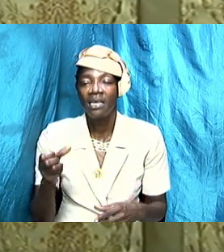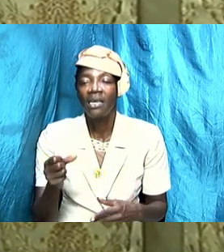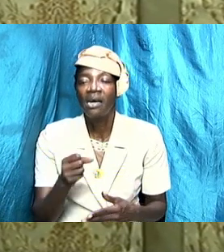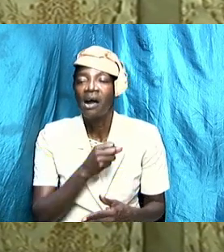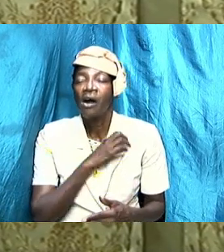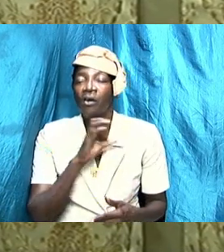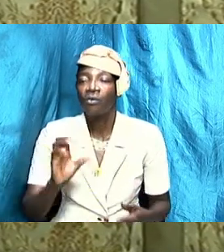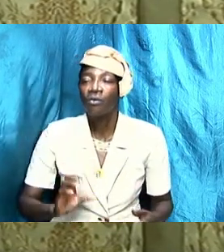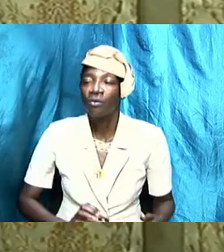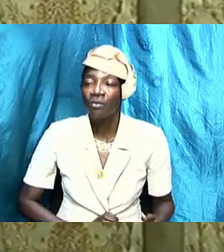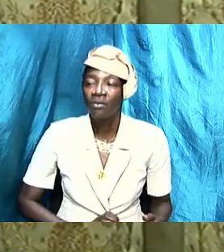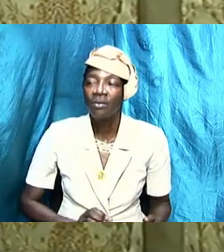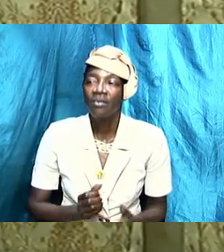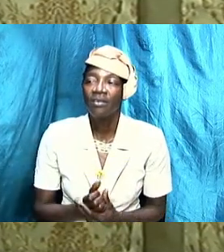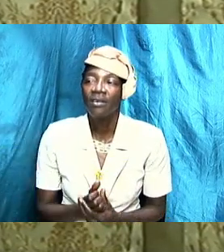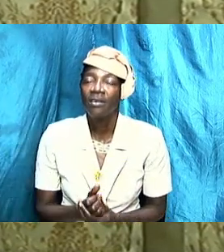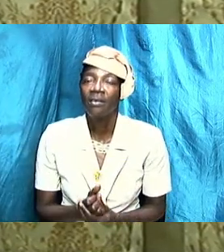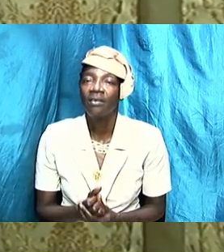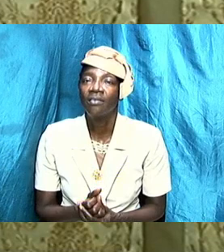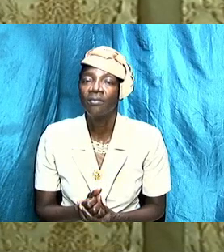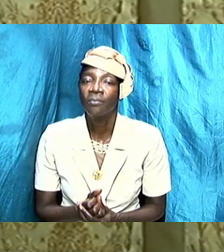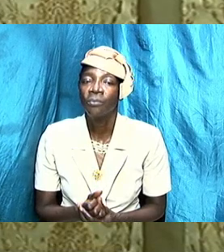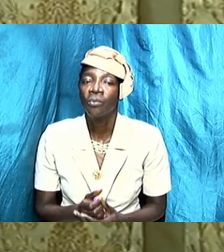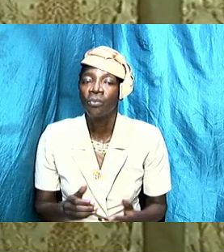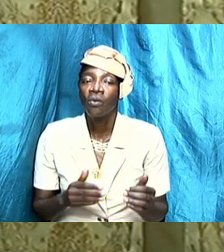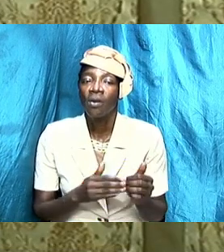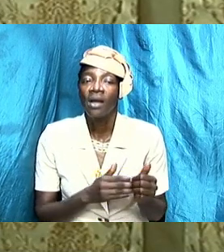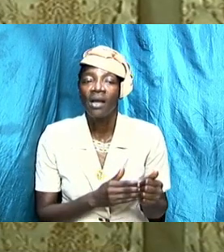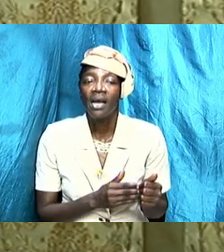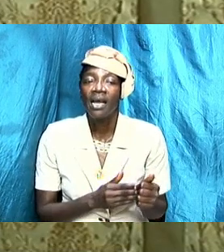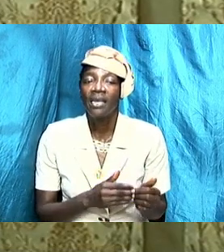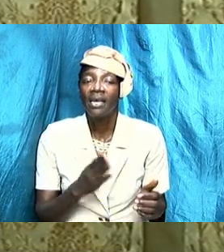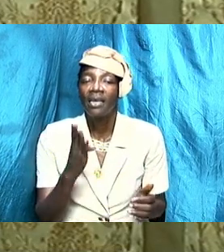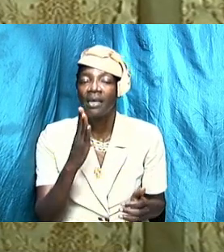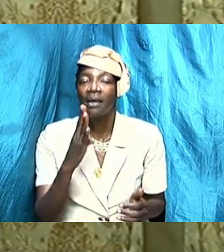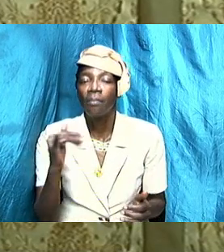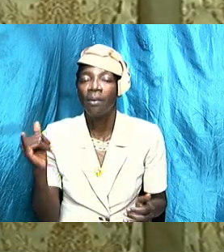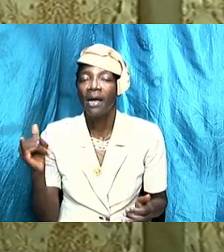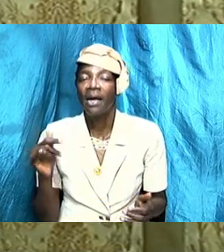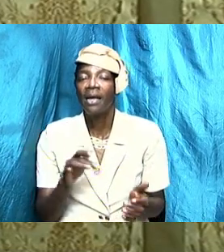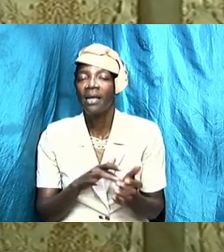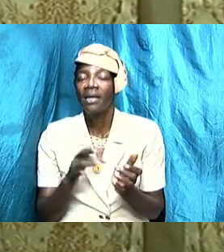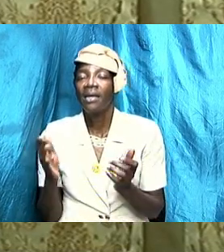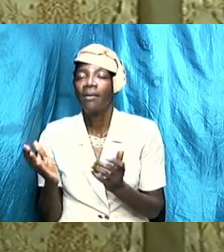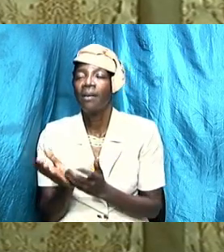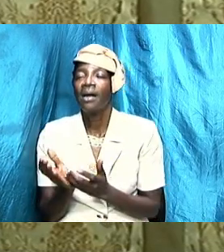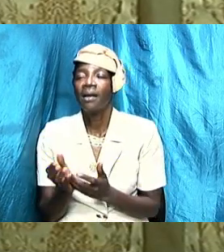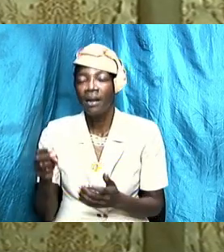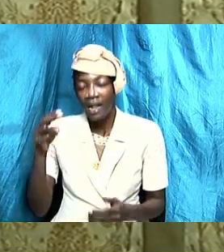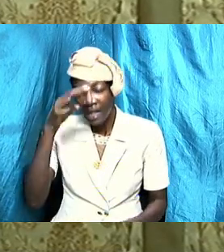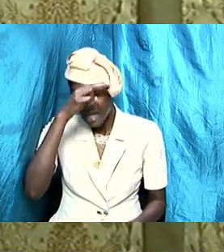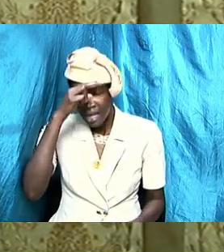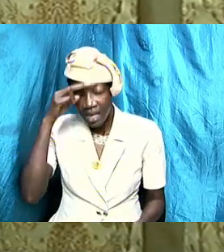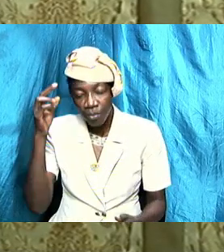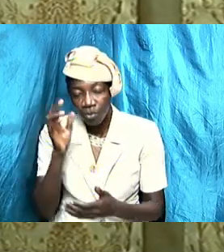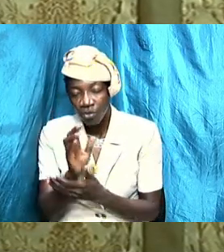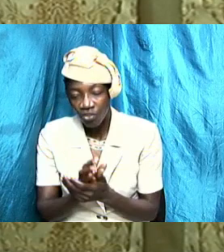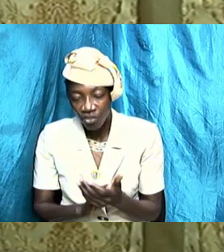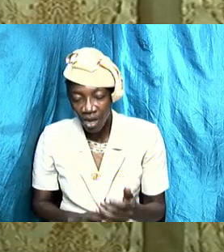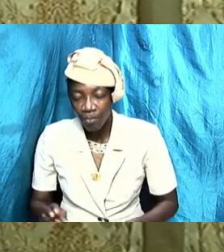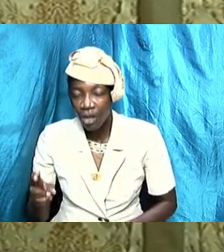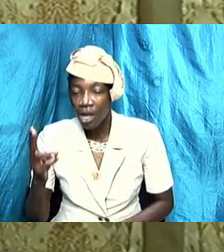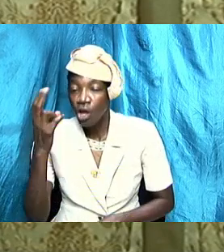because as a saint we guided by the Bible and Hebrews chapter 12 and verse 8 tells us you know